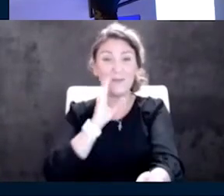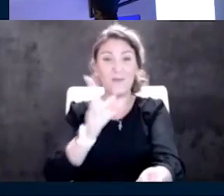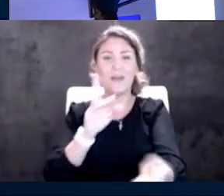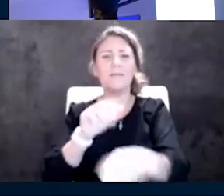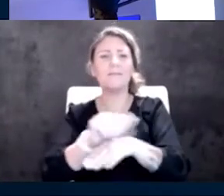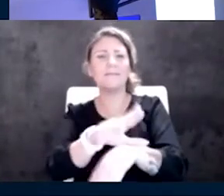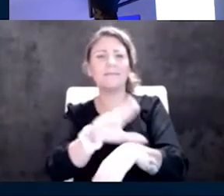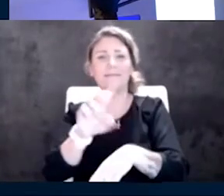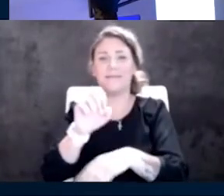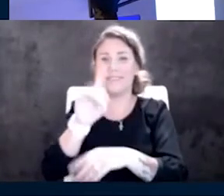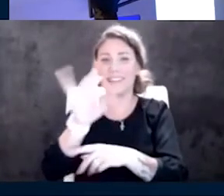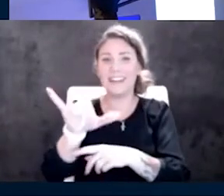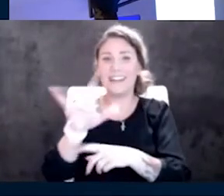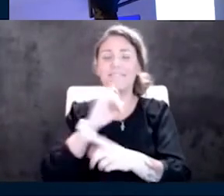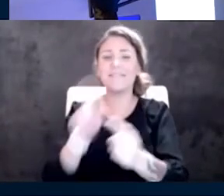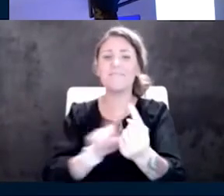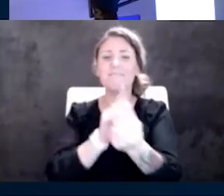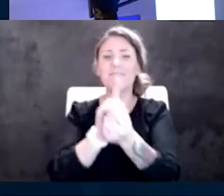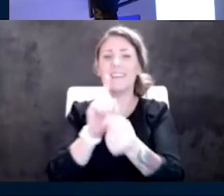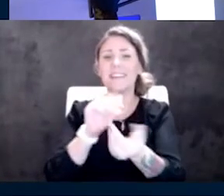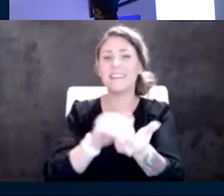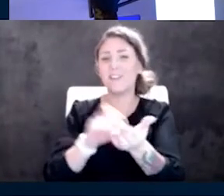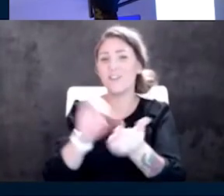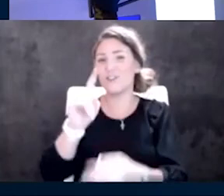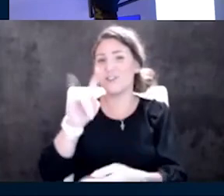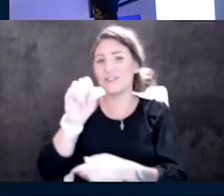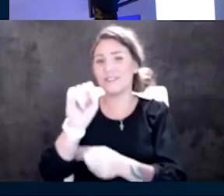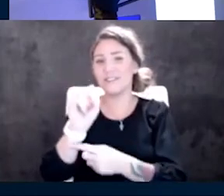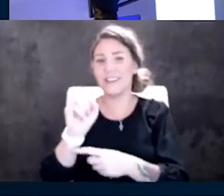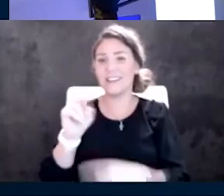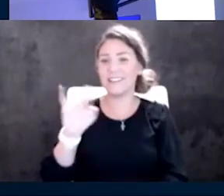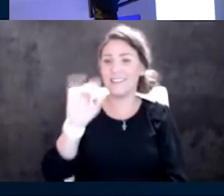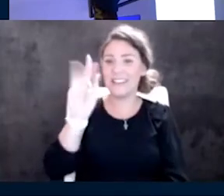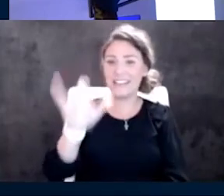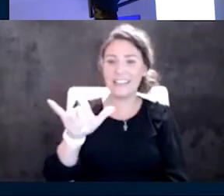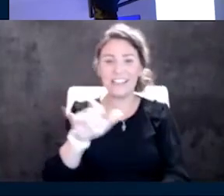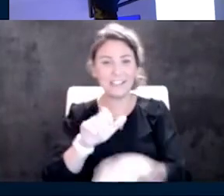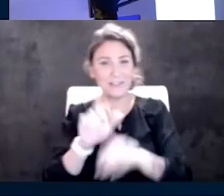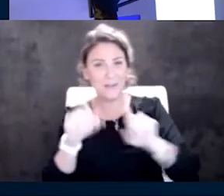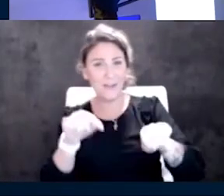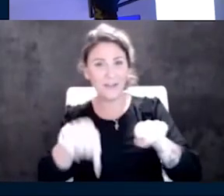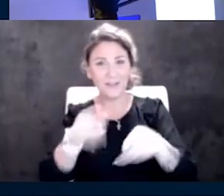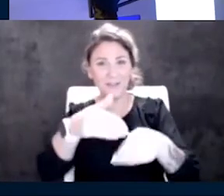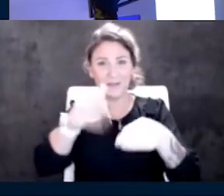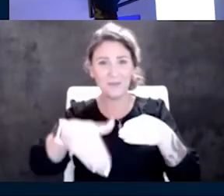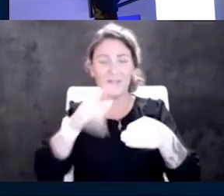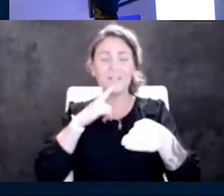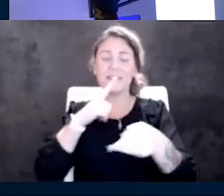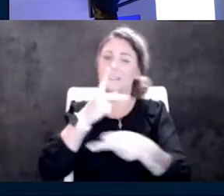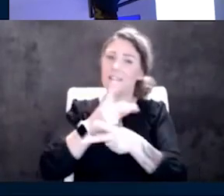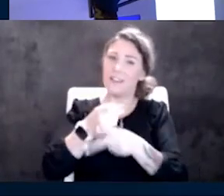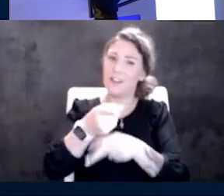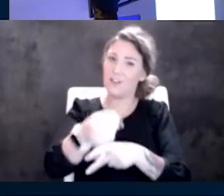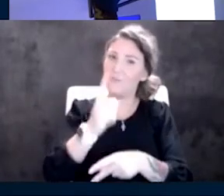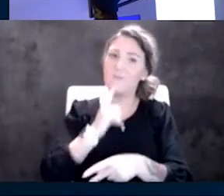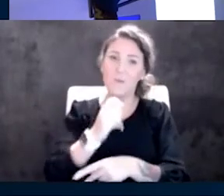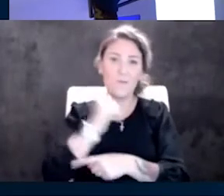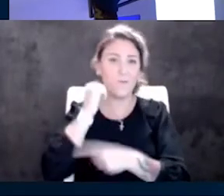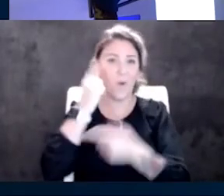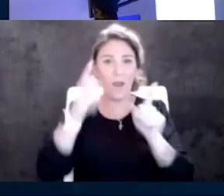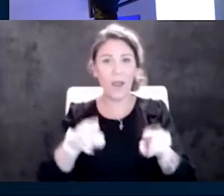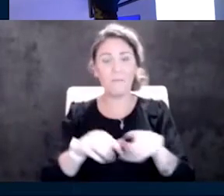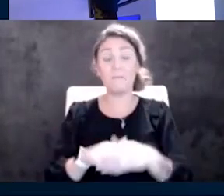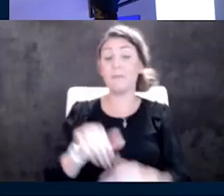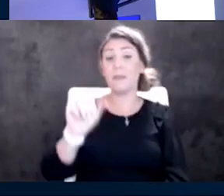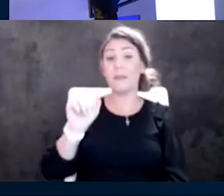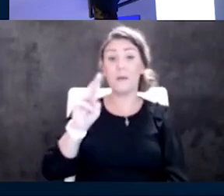Dr. Stites in line. There you go. But Nancy, head down there this weekend and they will take very good care of you. That won't happen there. Okay. So Amanda wants to know, is there a